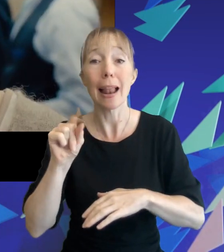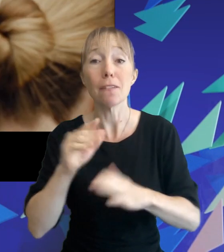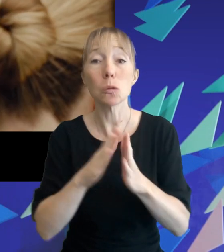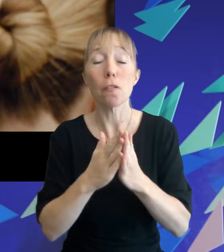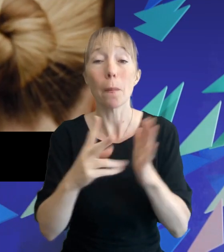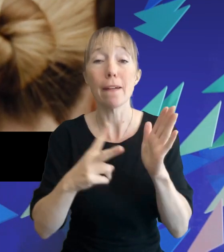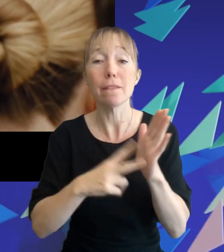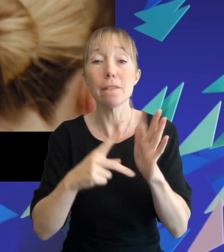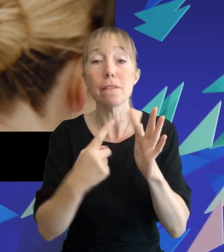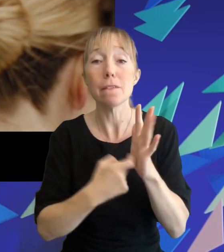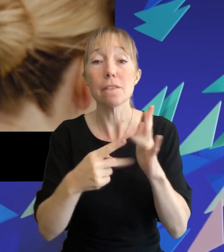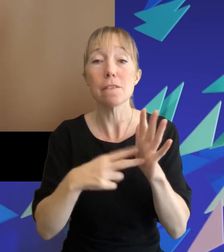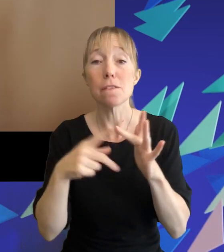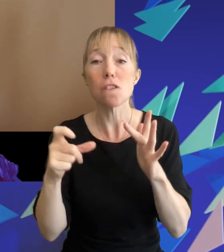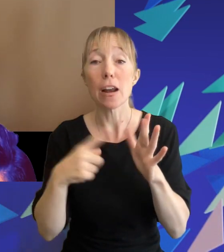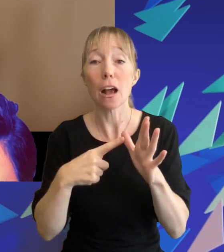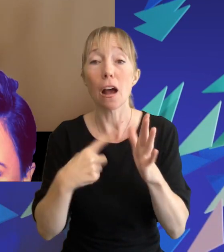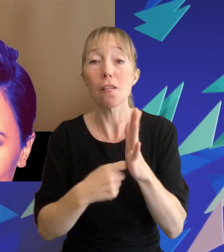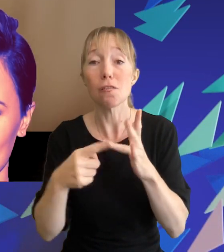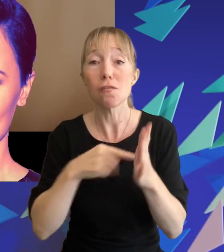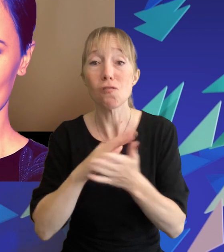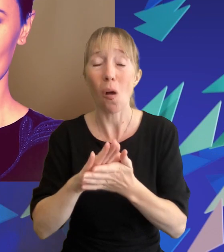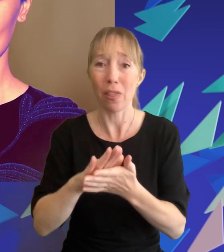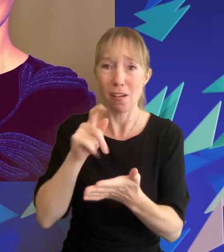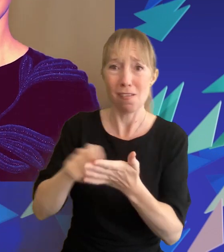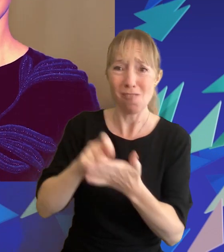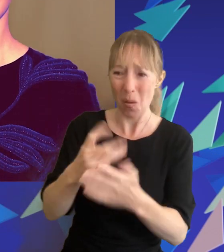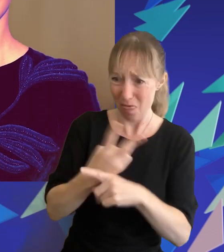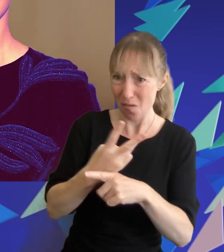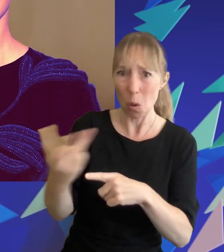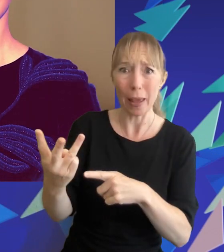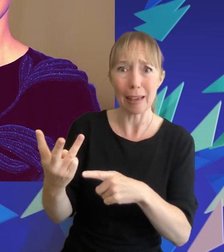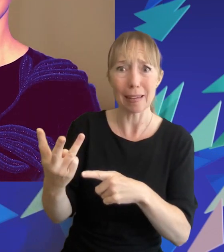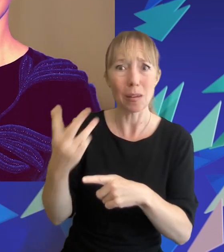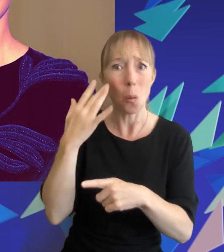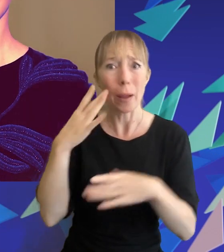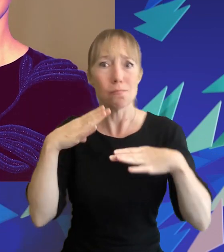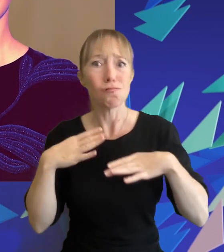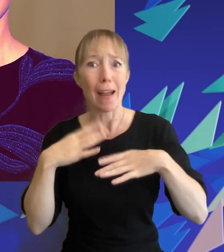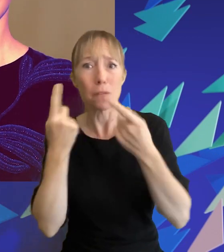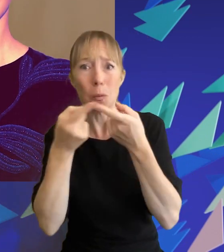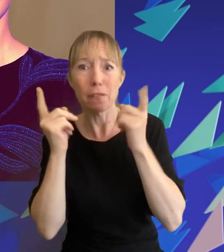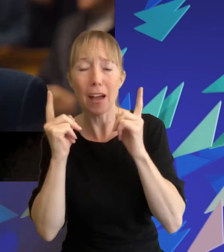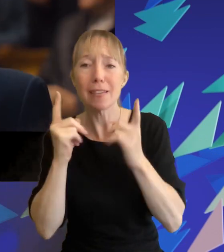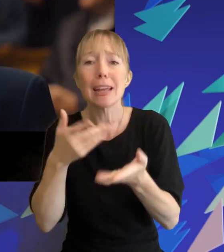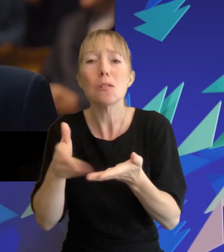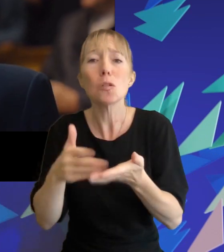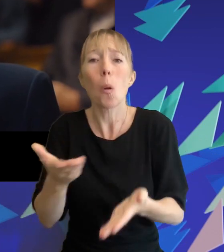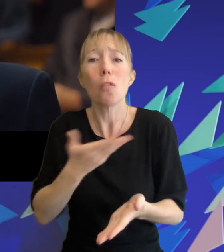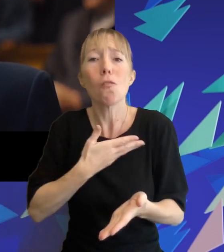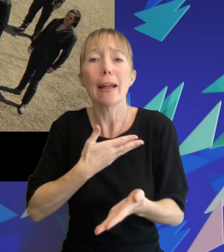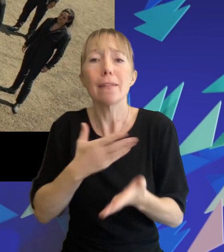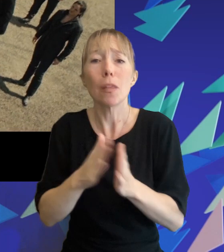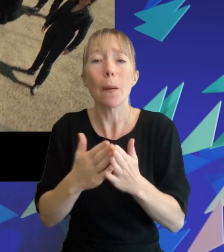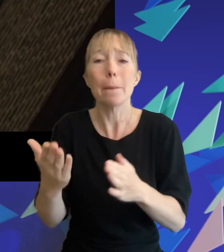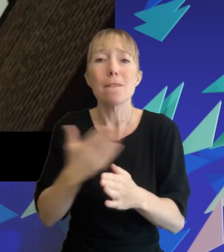roth who side note wrote the book in three weeks over her winter break at uni and had sold film rights for the book before she even graduated